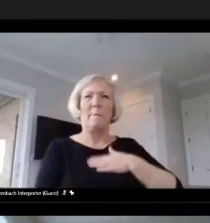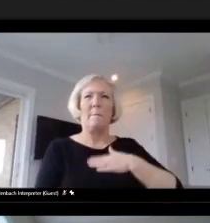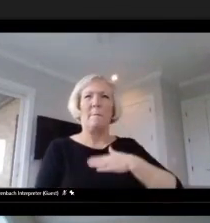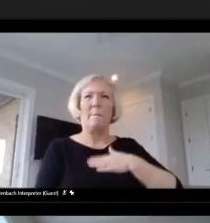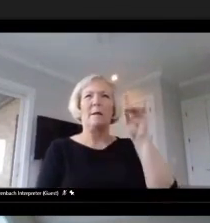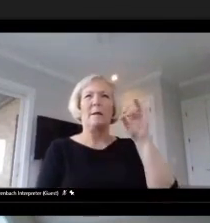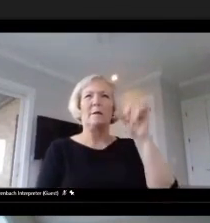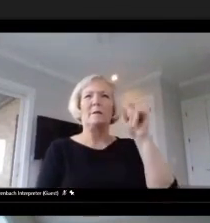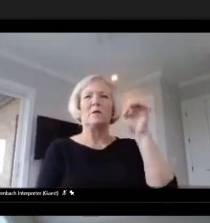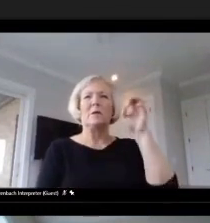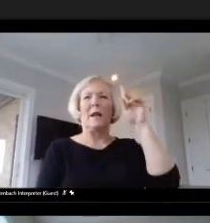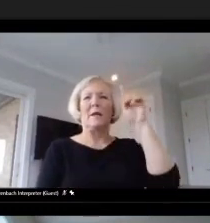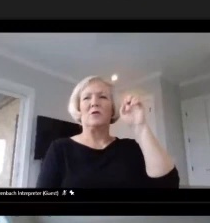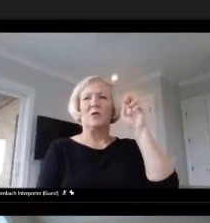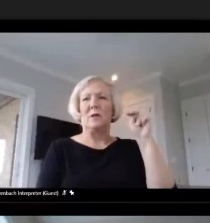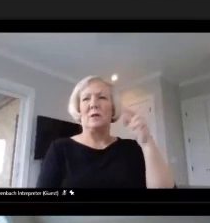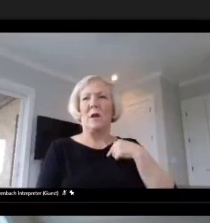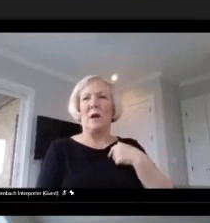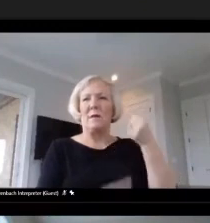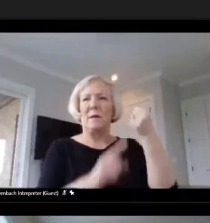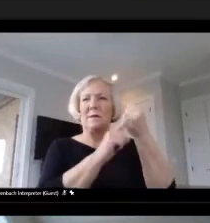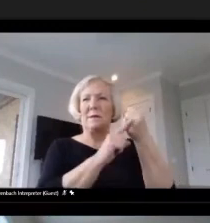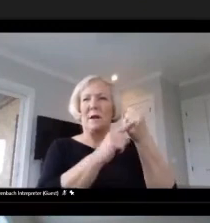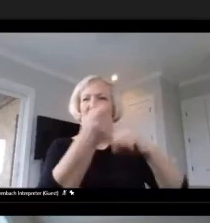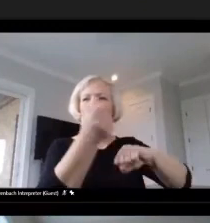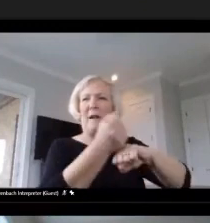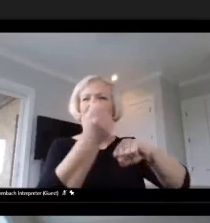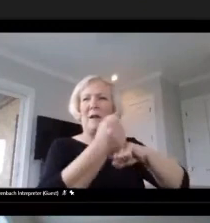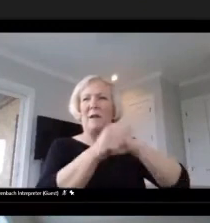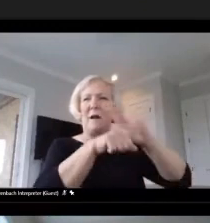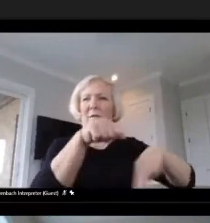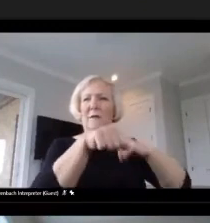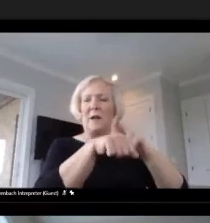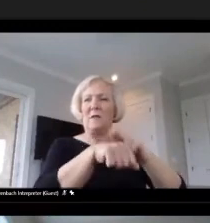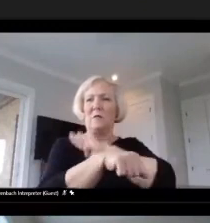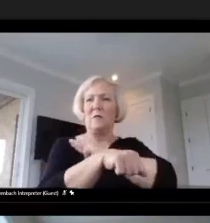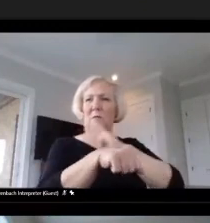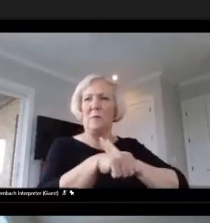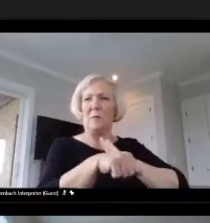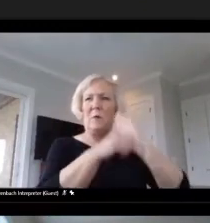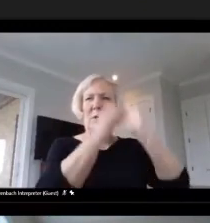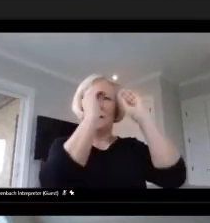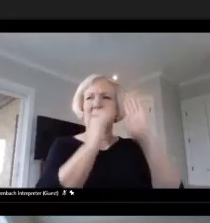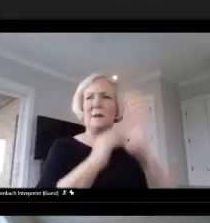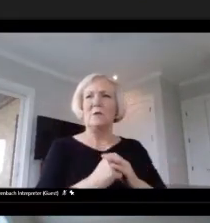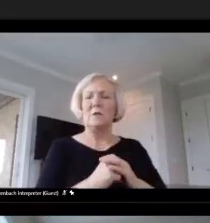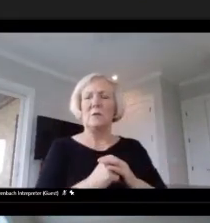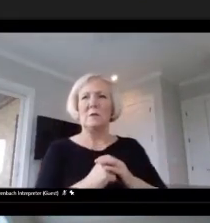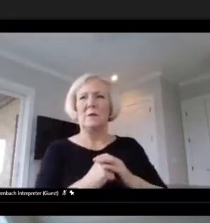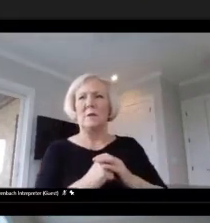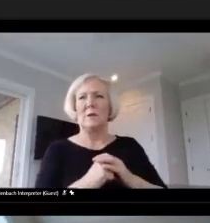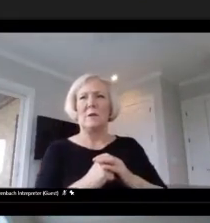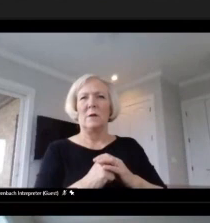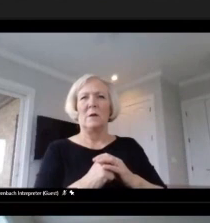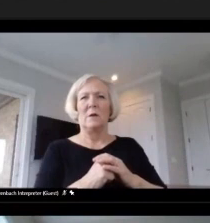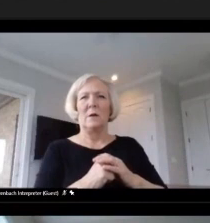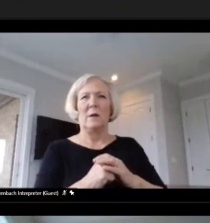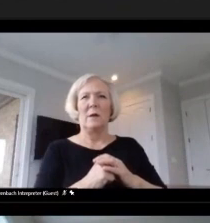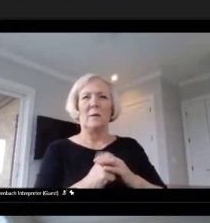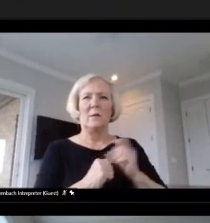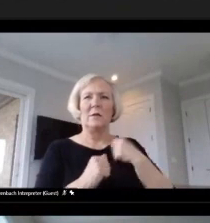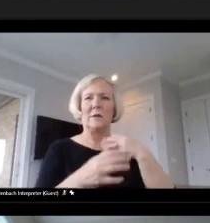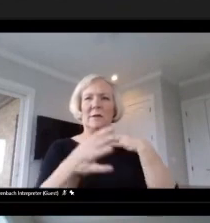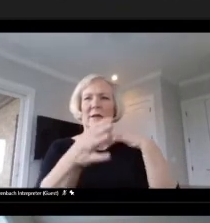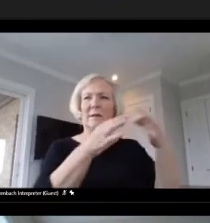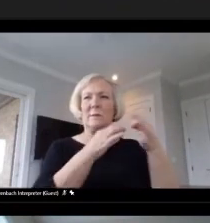-efficacy of National Board teachers. And what I just explained is